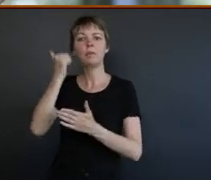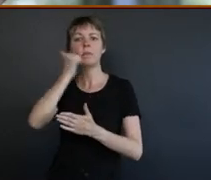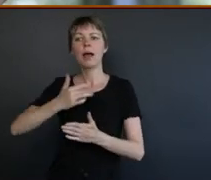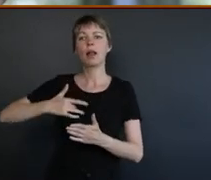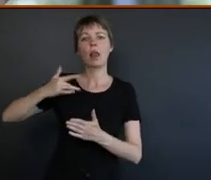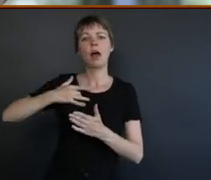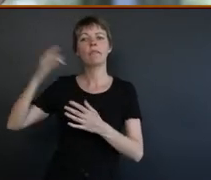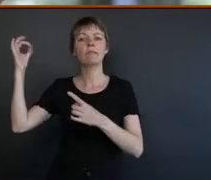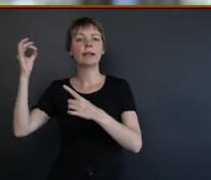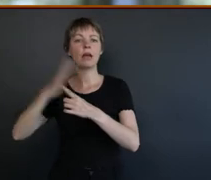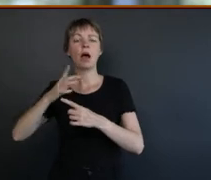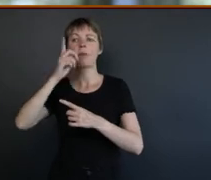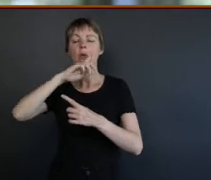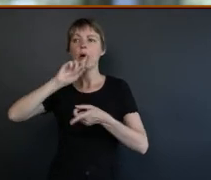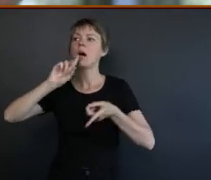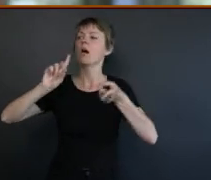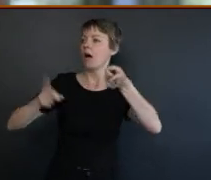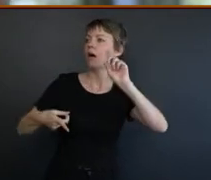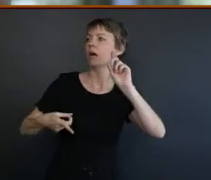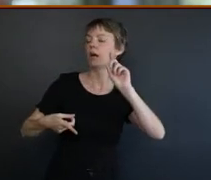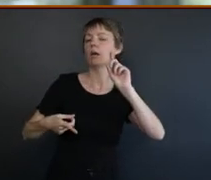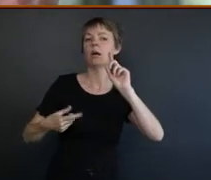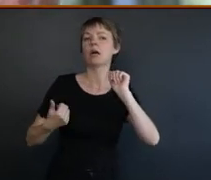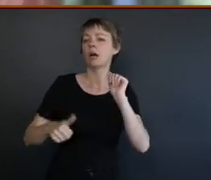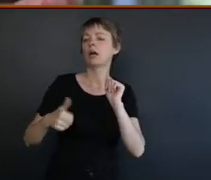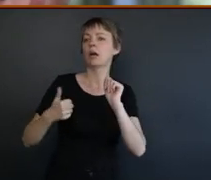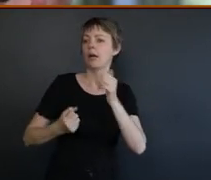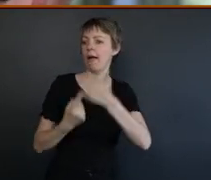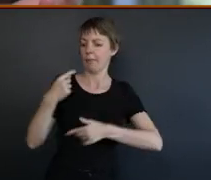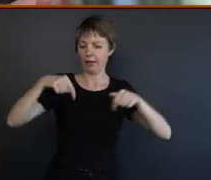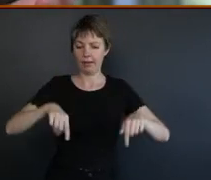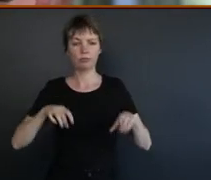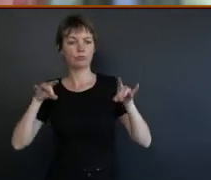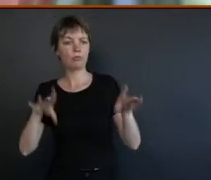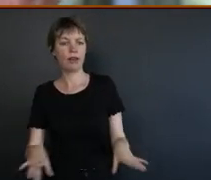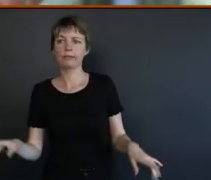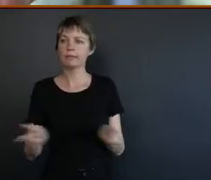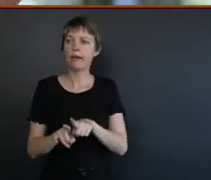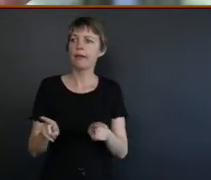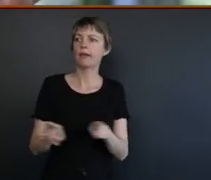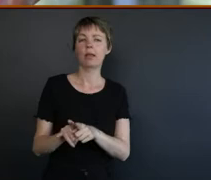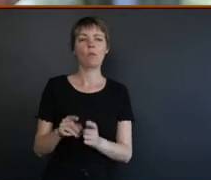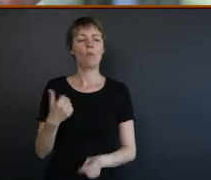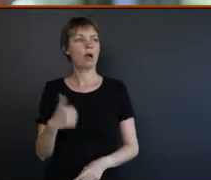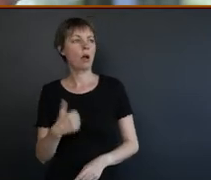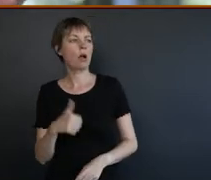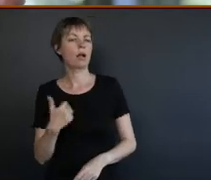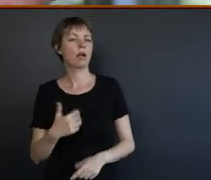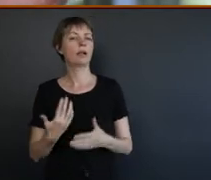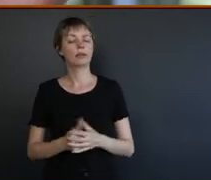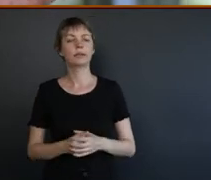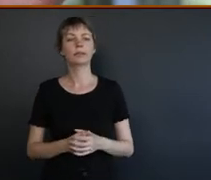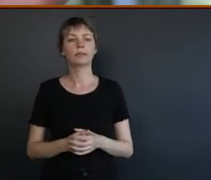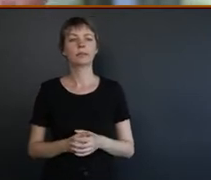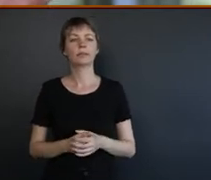people's kind of understanding of, oh, actually, it's happening here as well. Like, there's a sort of, you know, so I think it